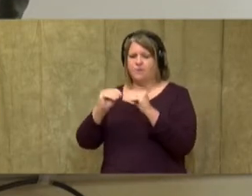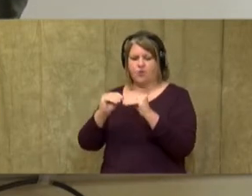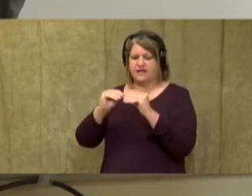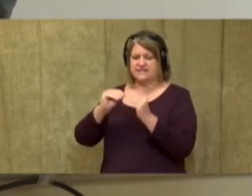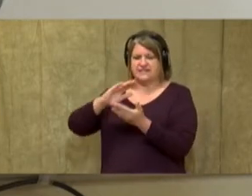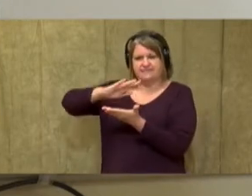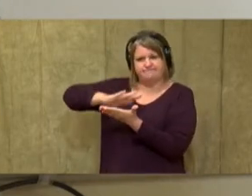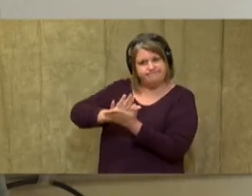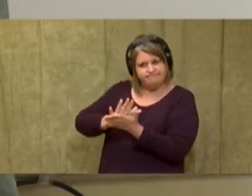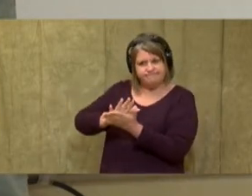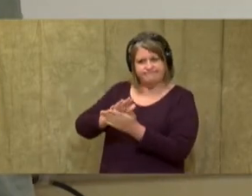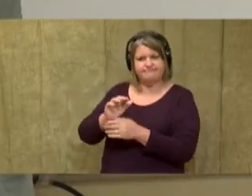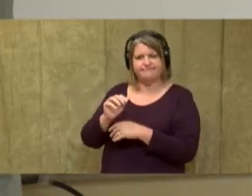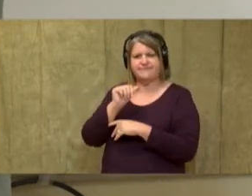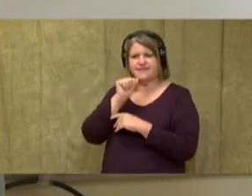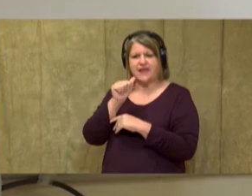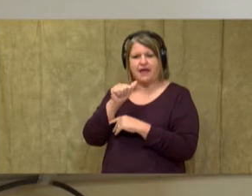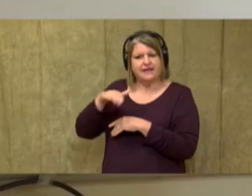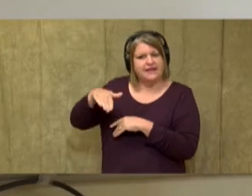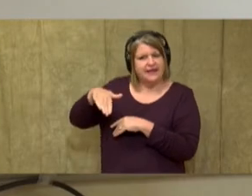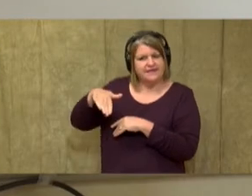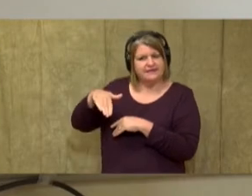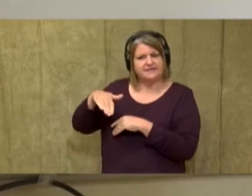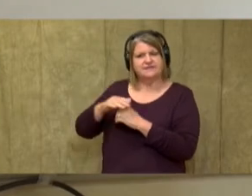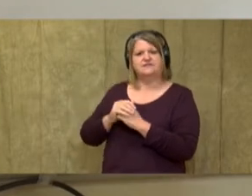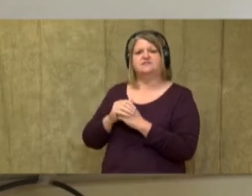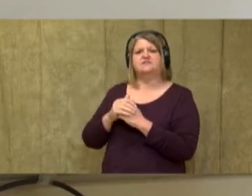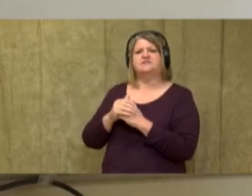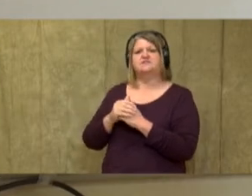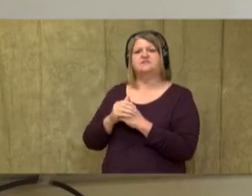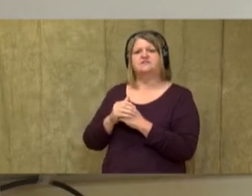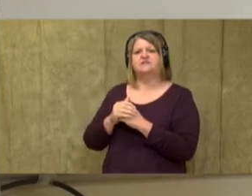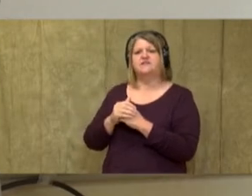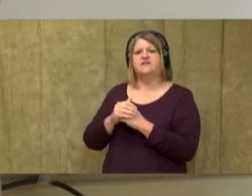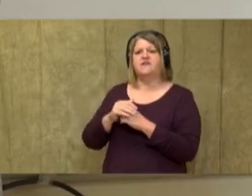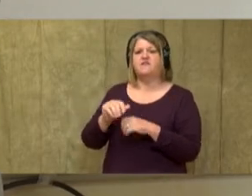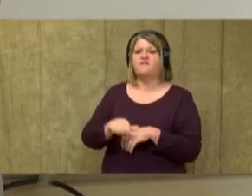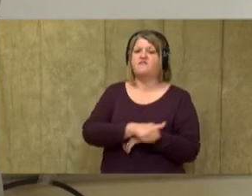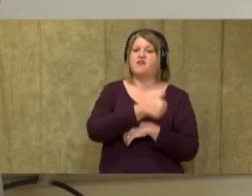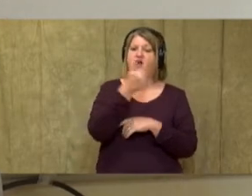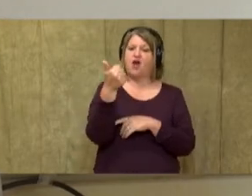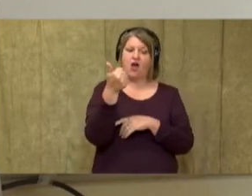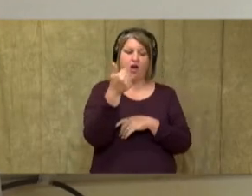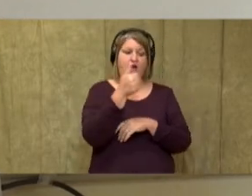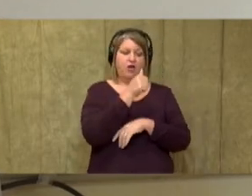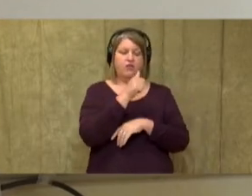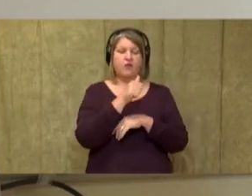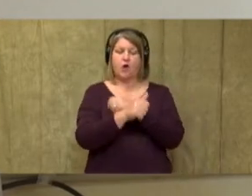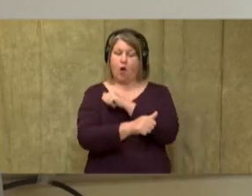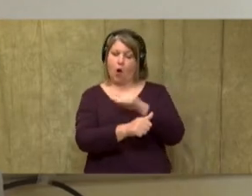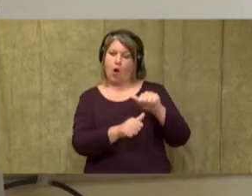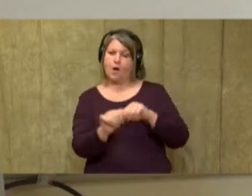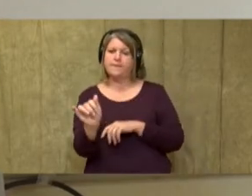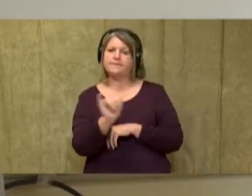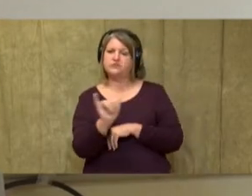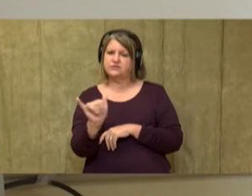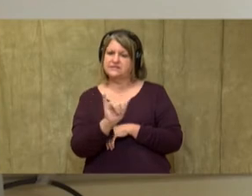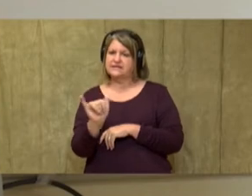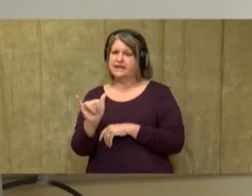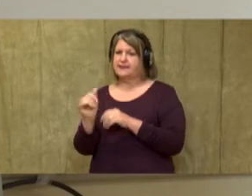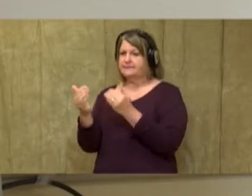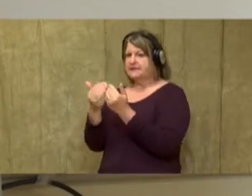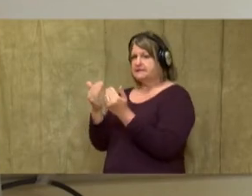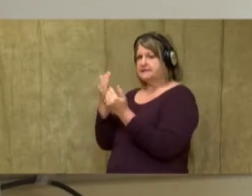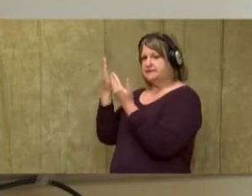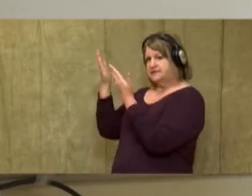yet. Let's just get it mostly into that shape. And then for the other arm, I'm going to do the same thing. I'm going to gently